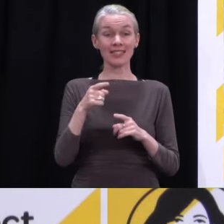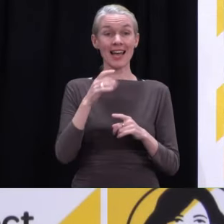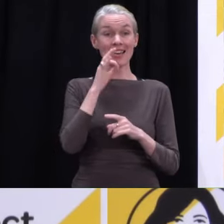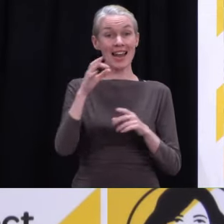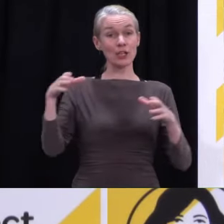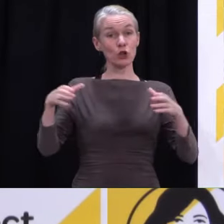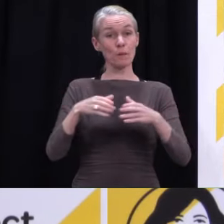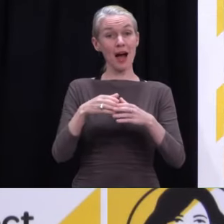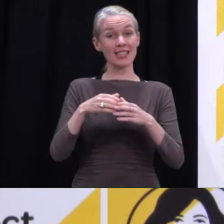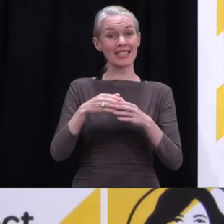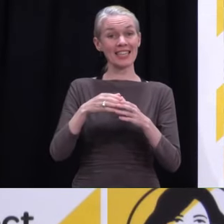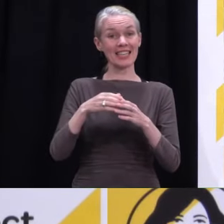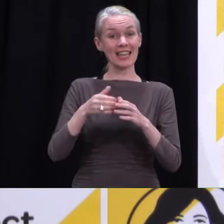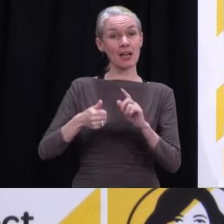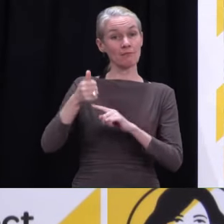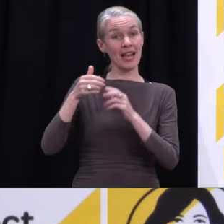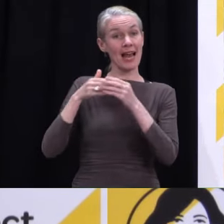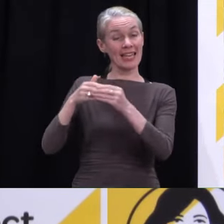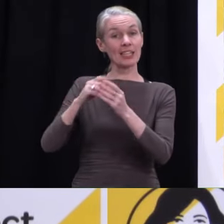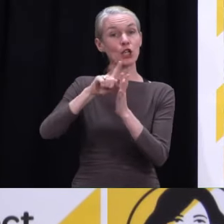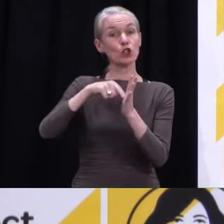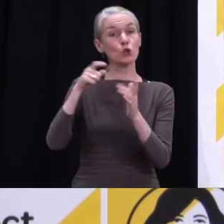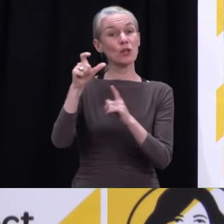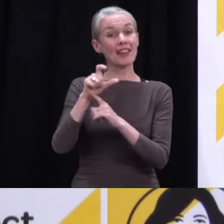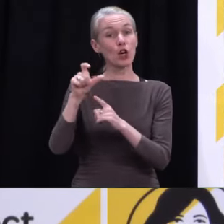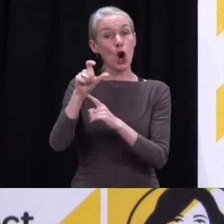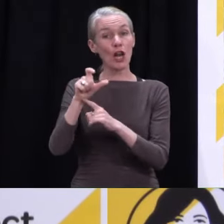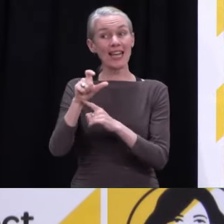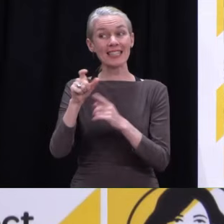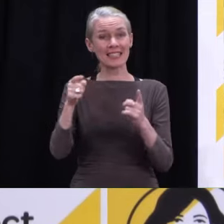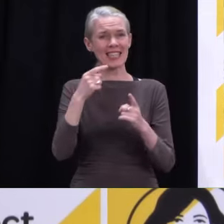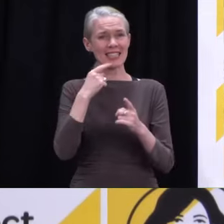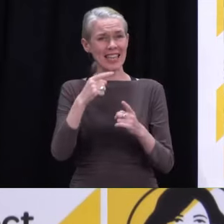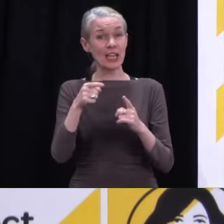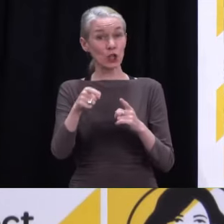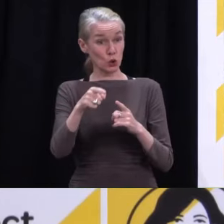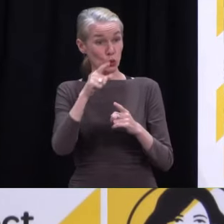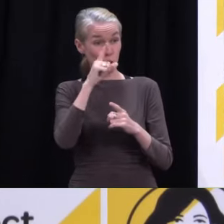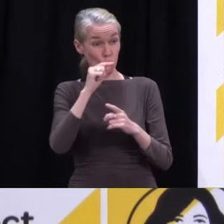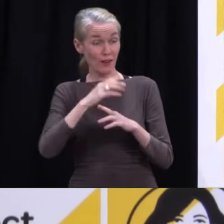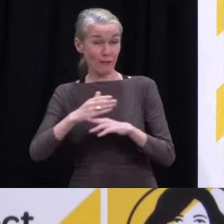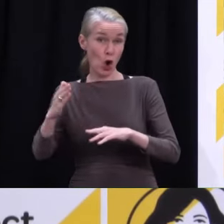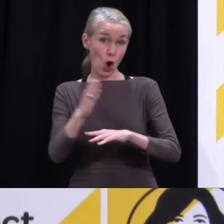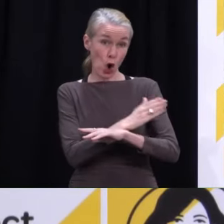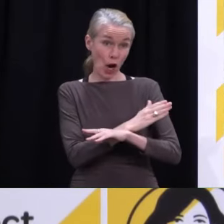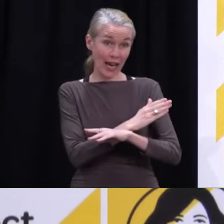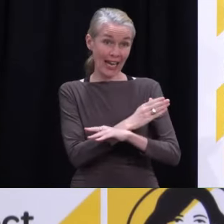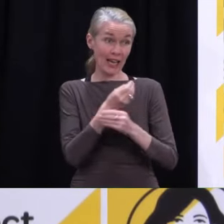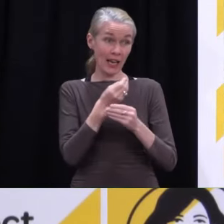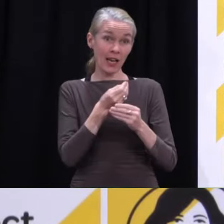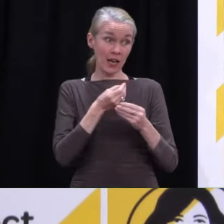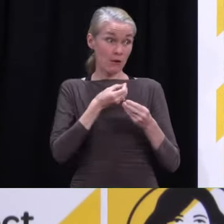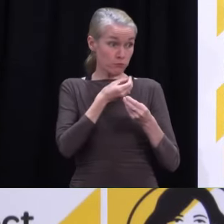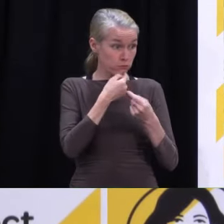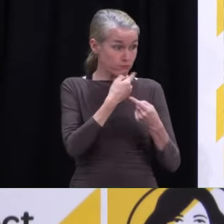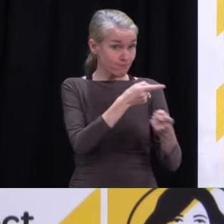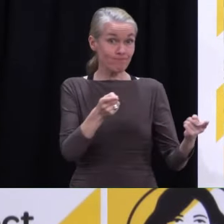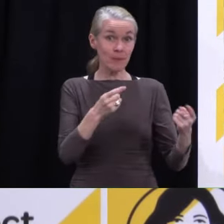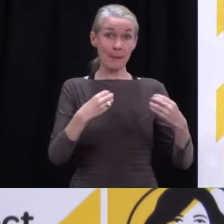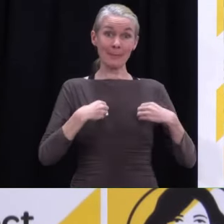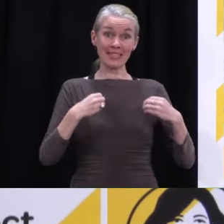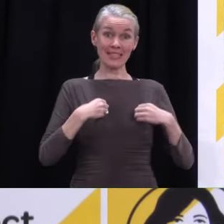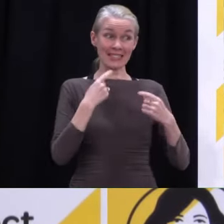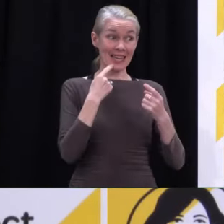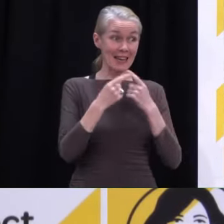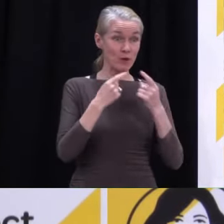days and weeks to give businesses any sort of indication as what to. Your announcing was yesterday the quote-unquote level 2